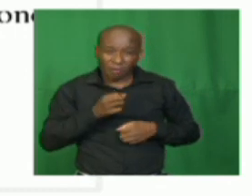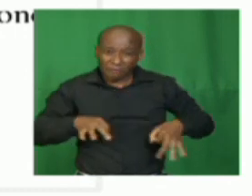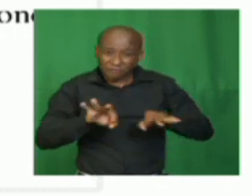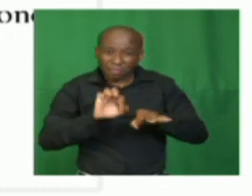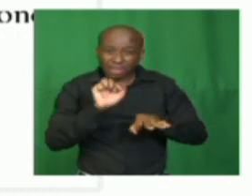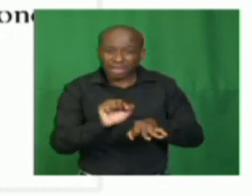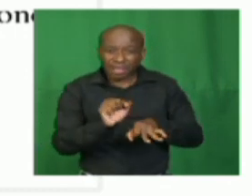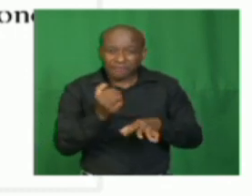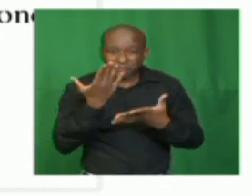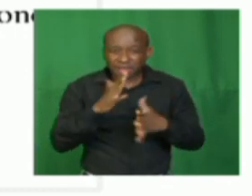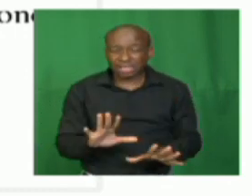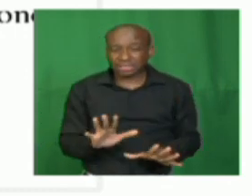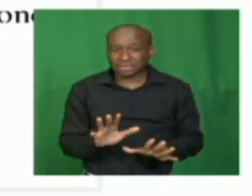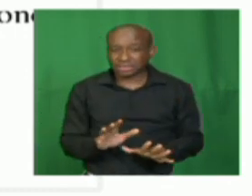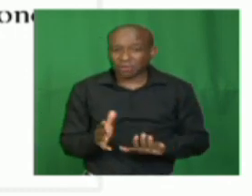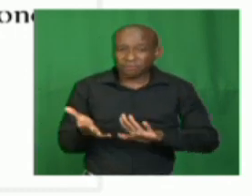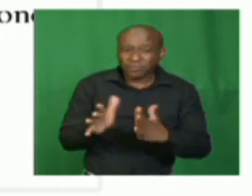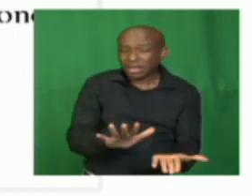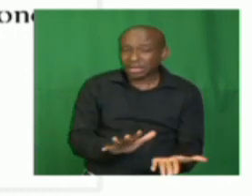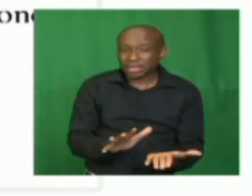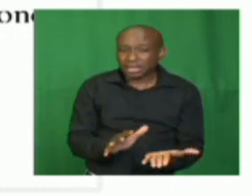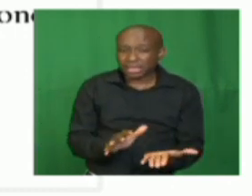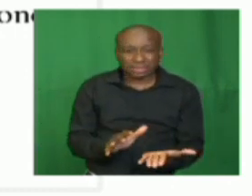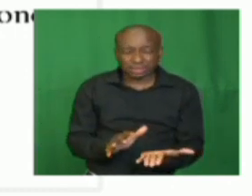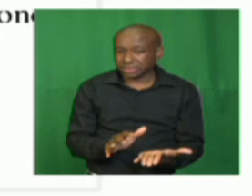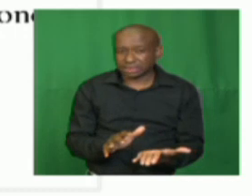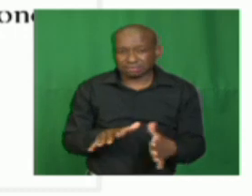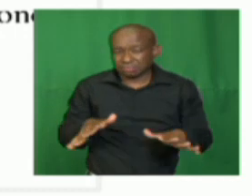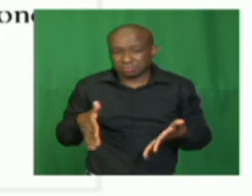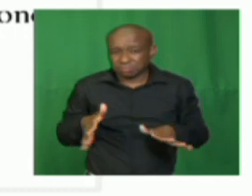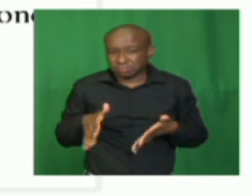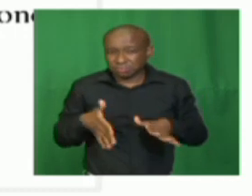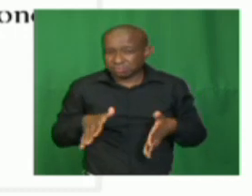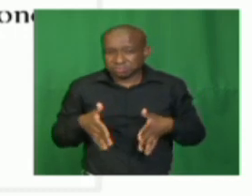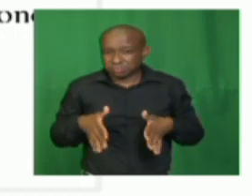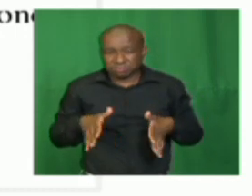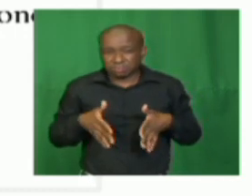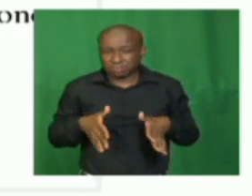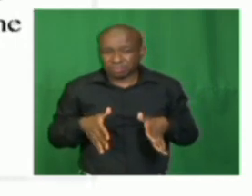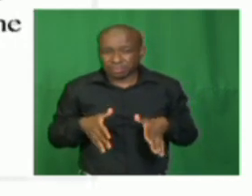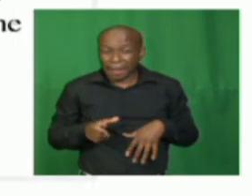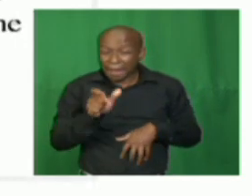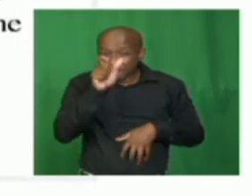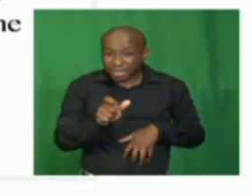Matombe, and no one was seen outside his home anymore.